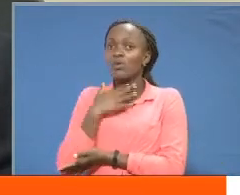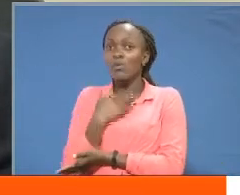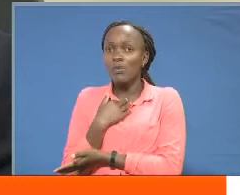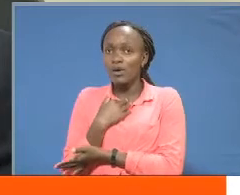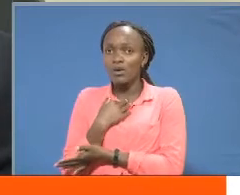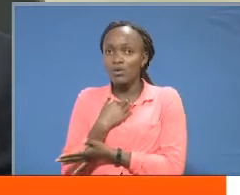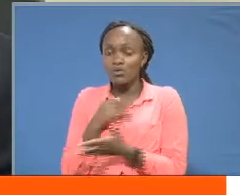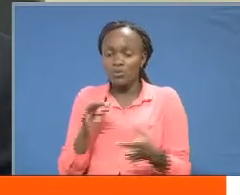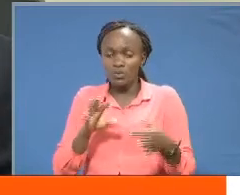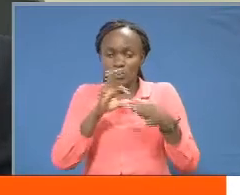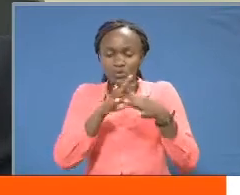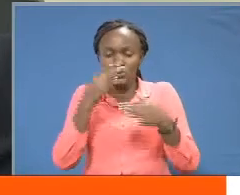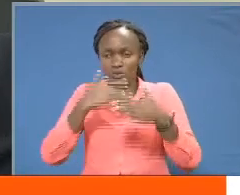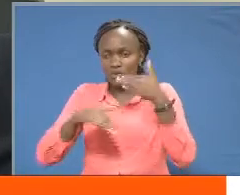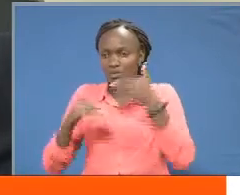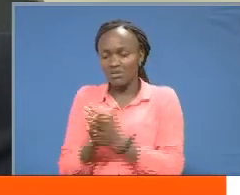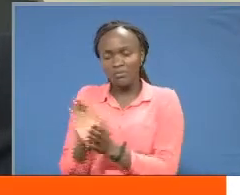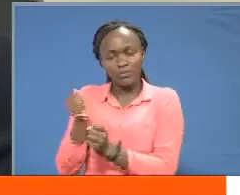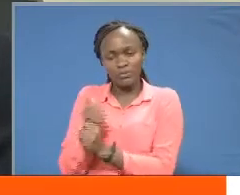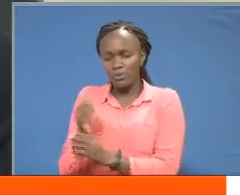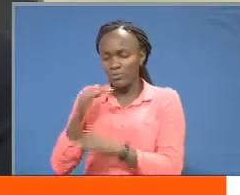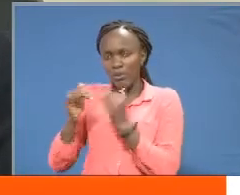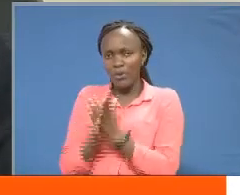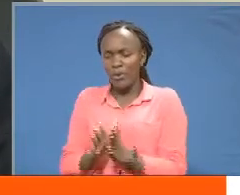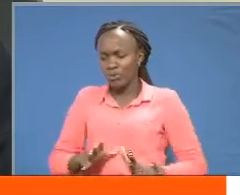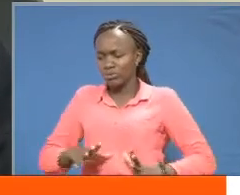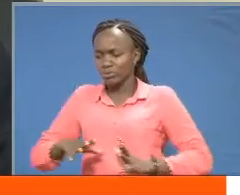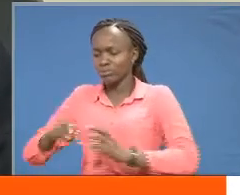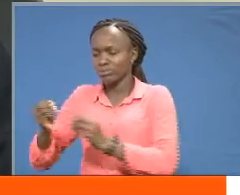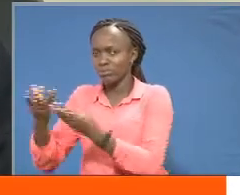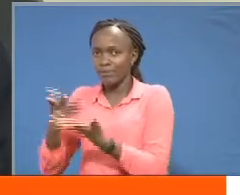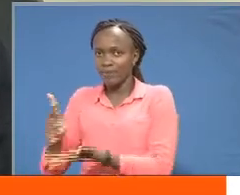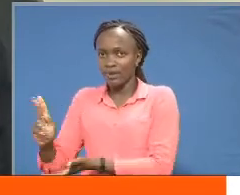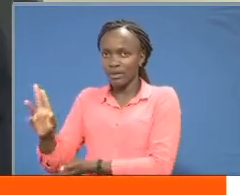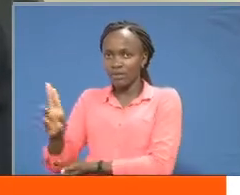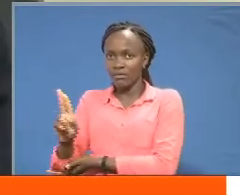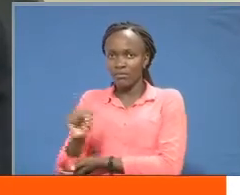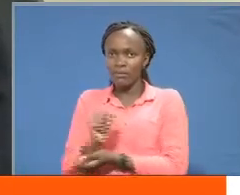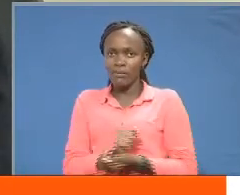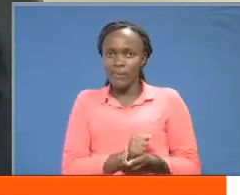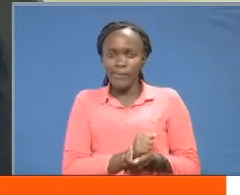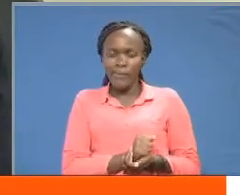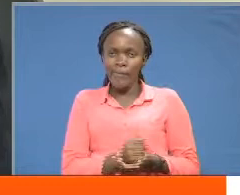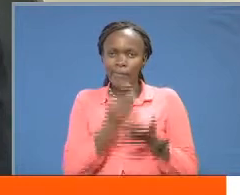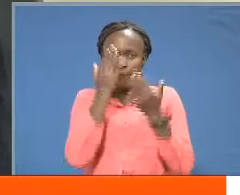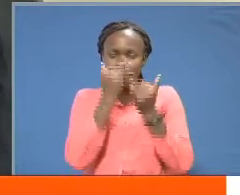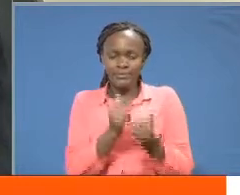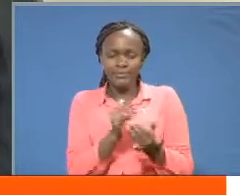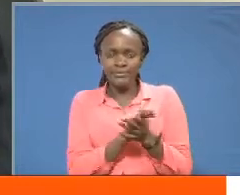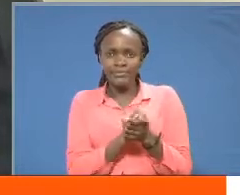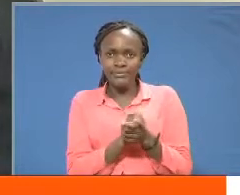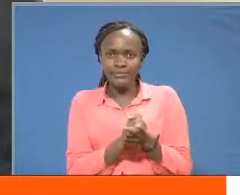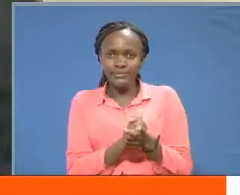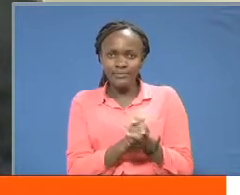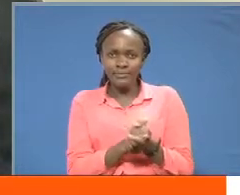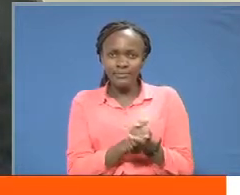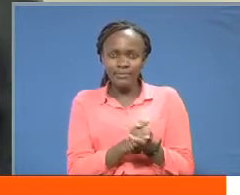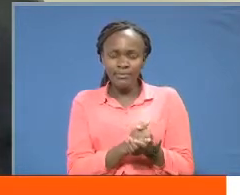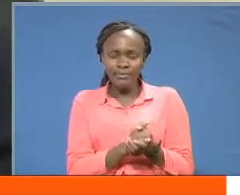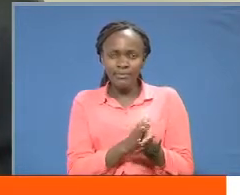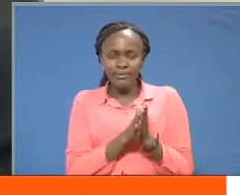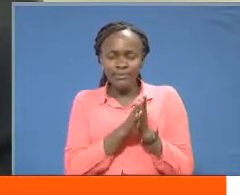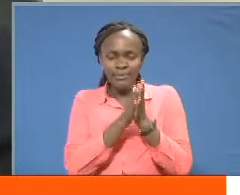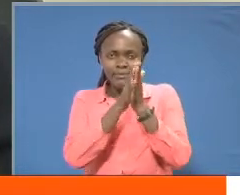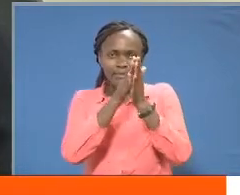university cannot be catered for at kenyata university the thing is it is a